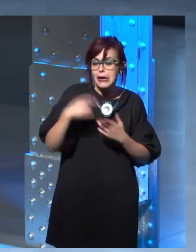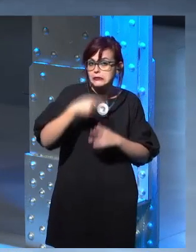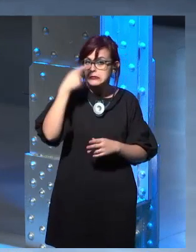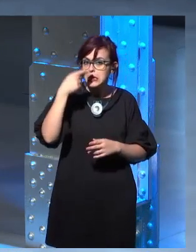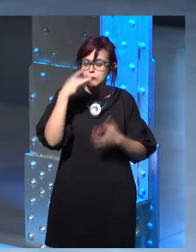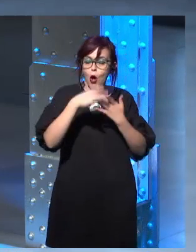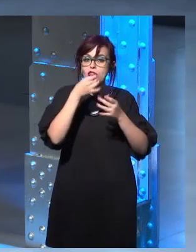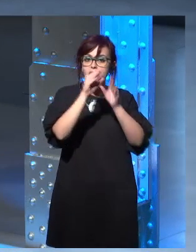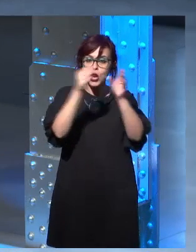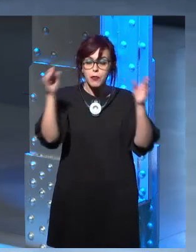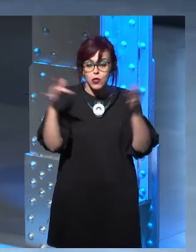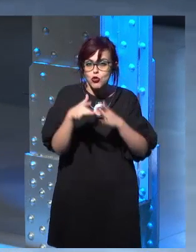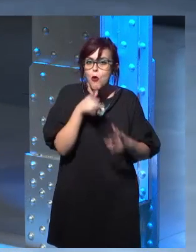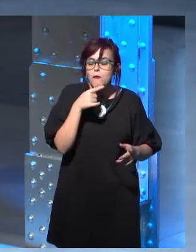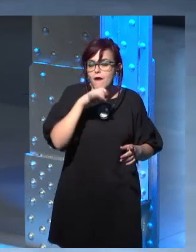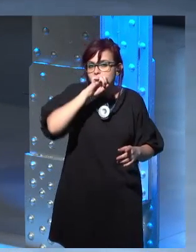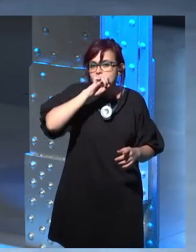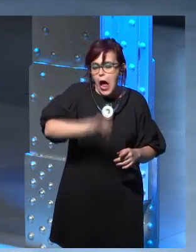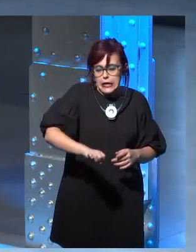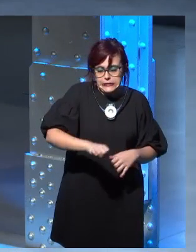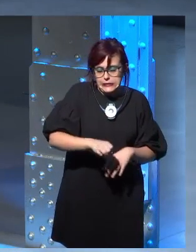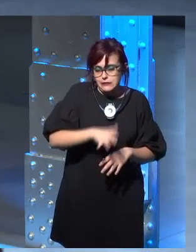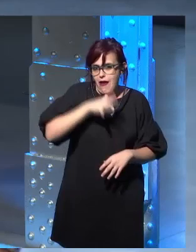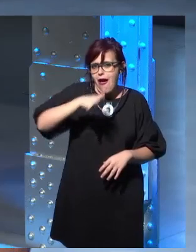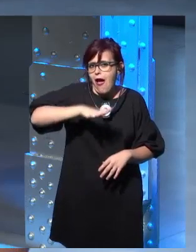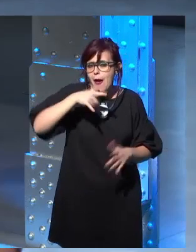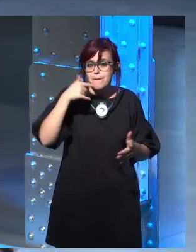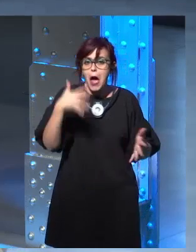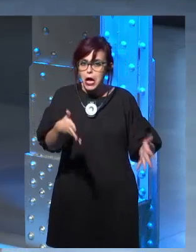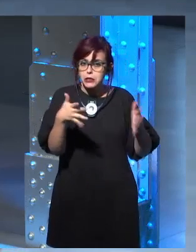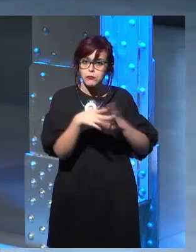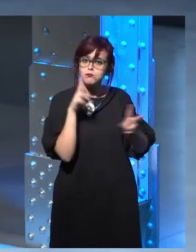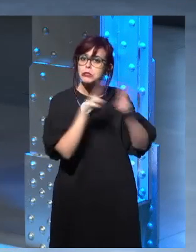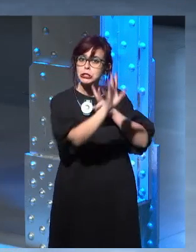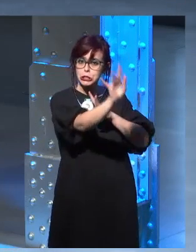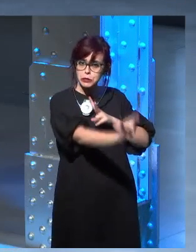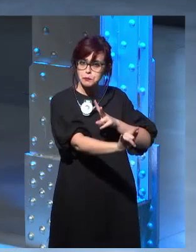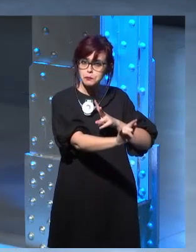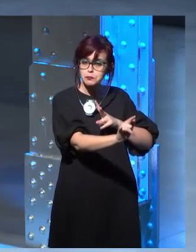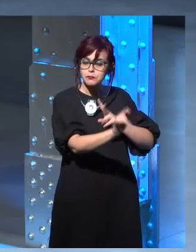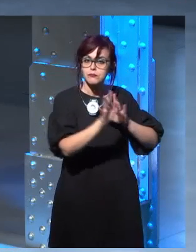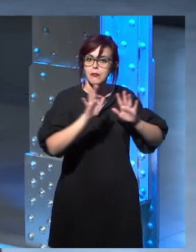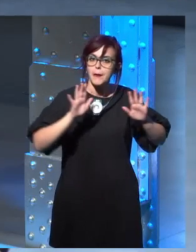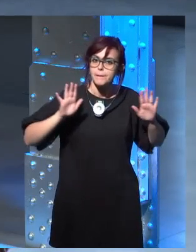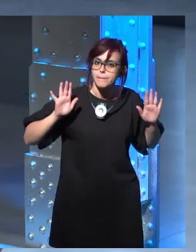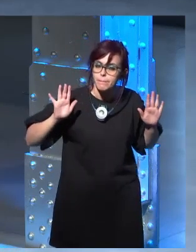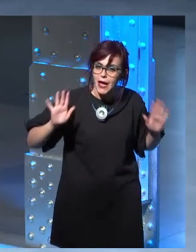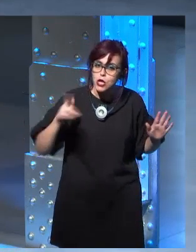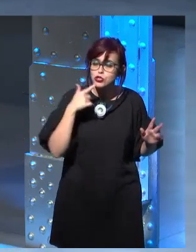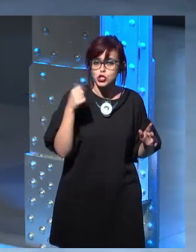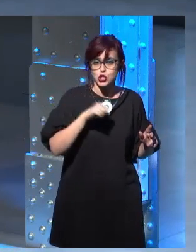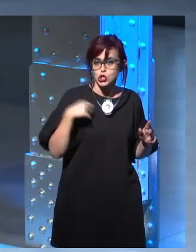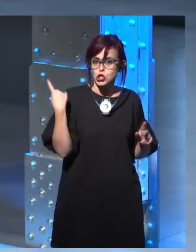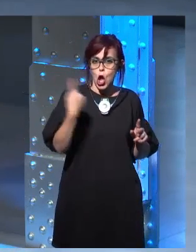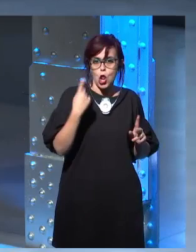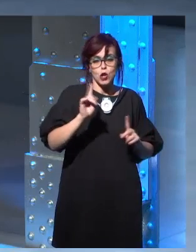I thought my answer was yes, we'd be happy to, but I need to check with Linda. So I was, you know, there's an eight-hour